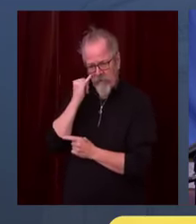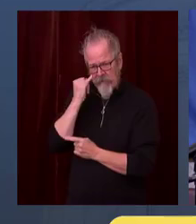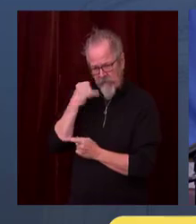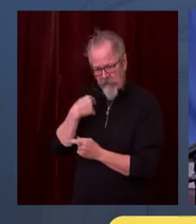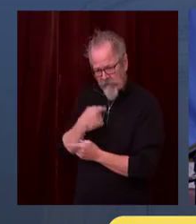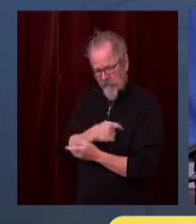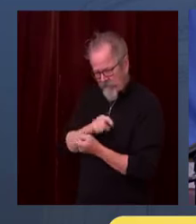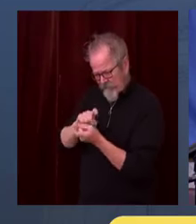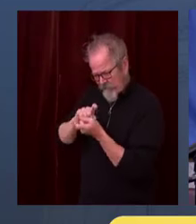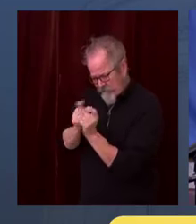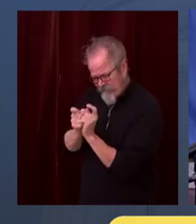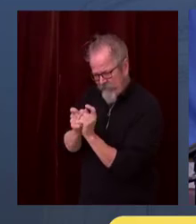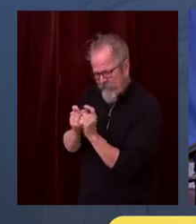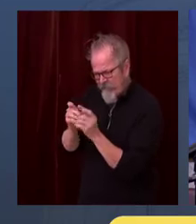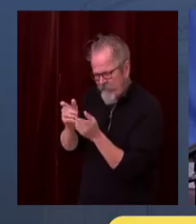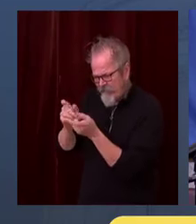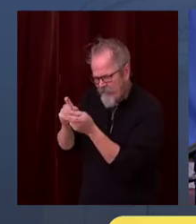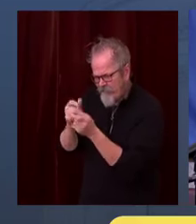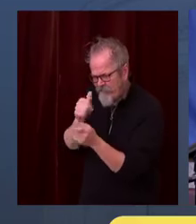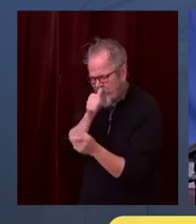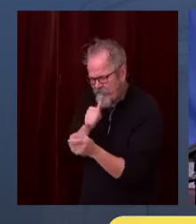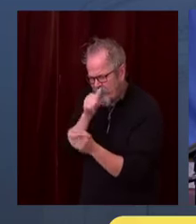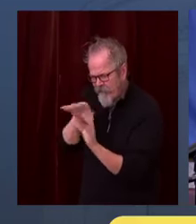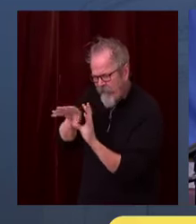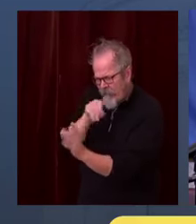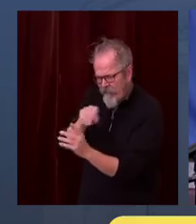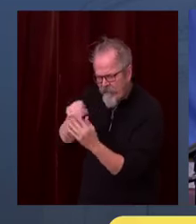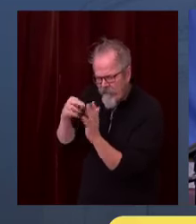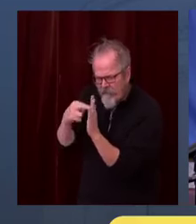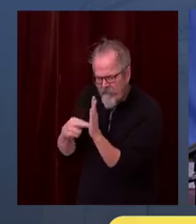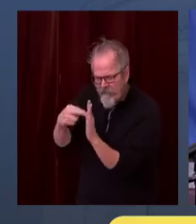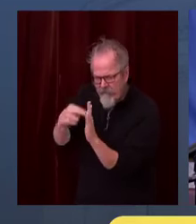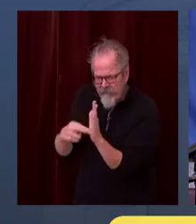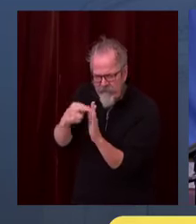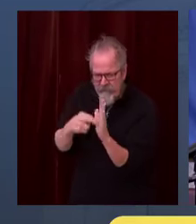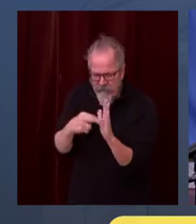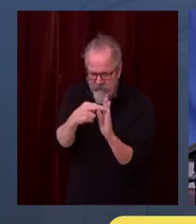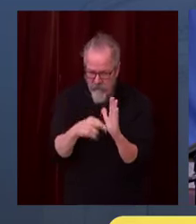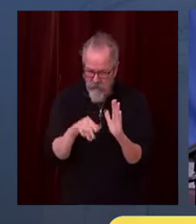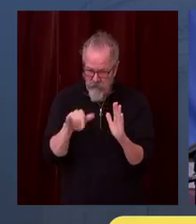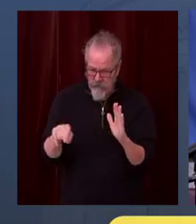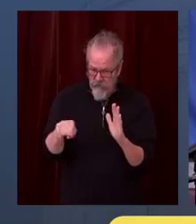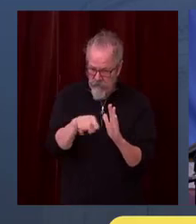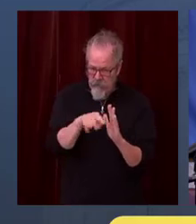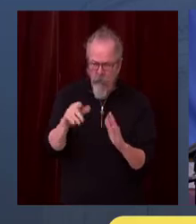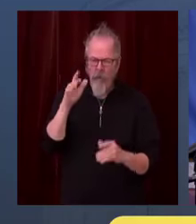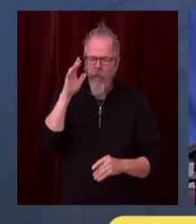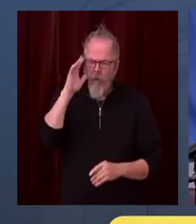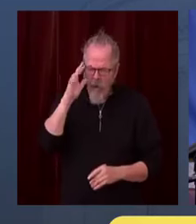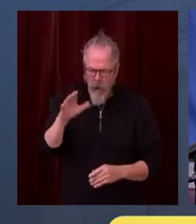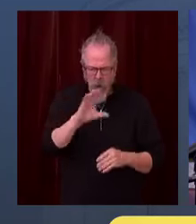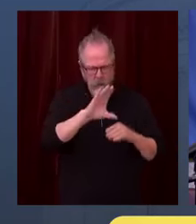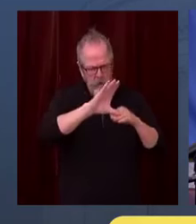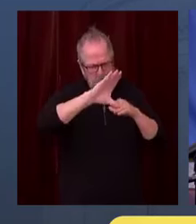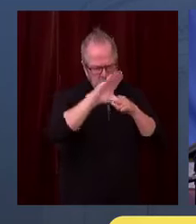if we continue to exercise diligence, that we can continue to knock this down.